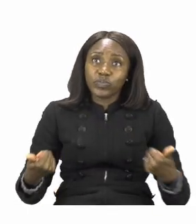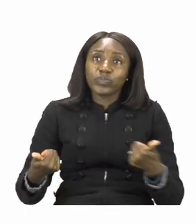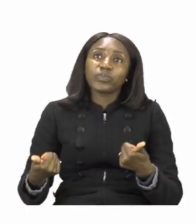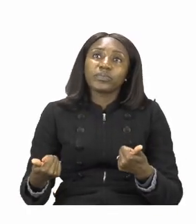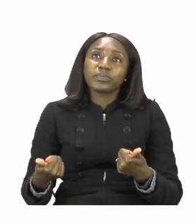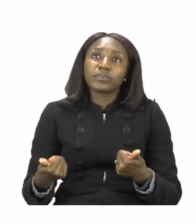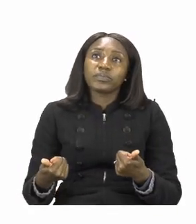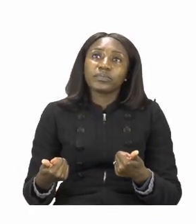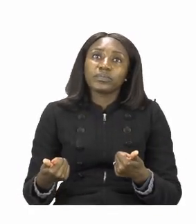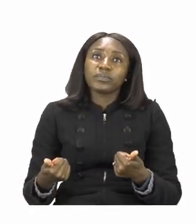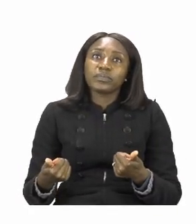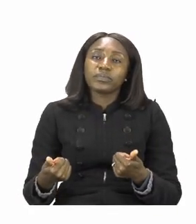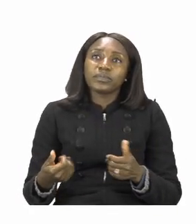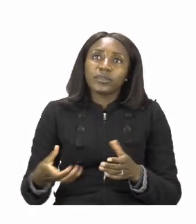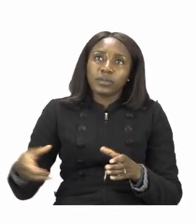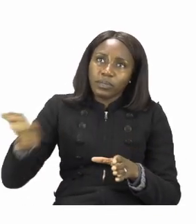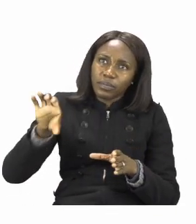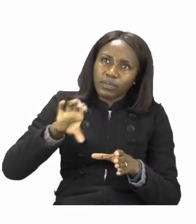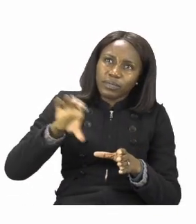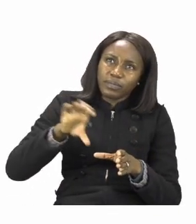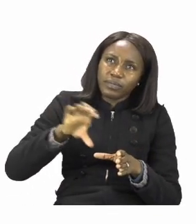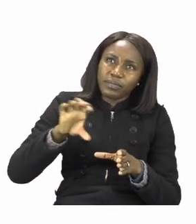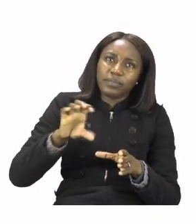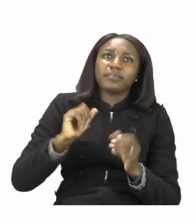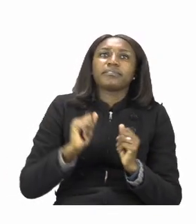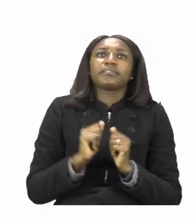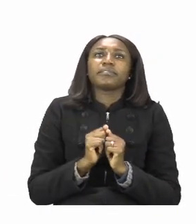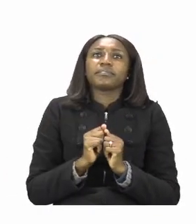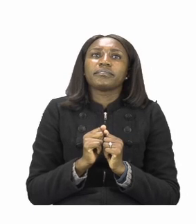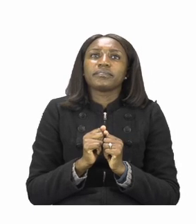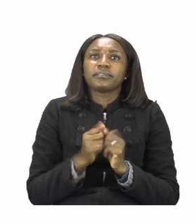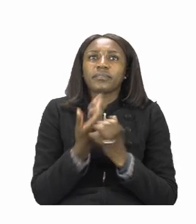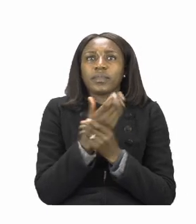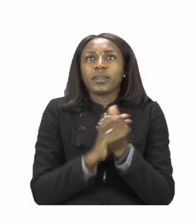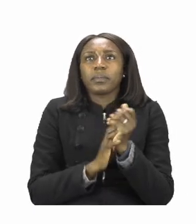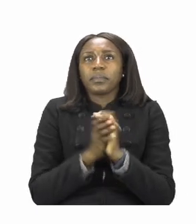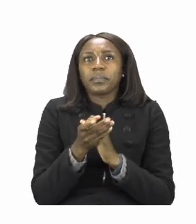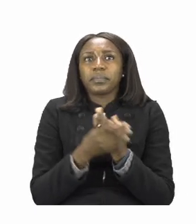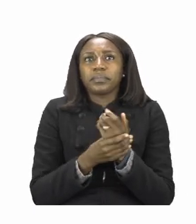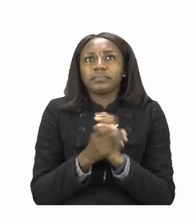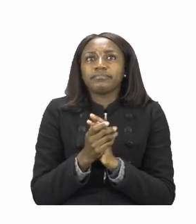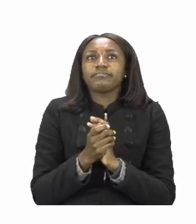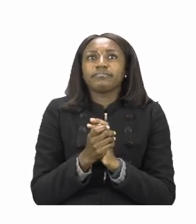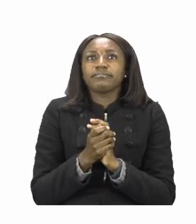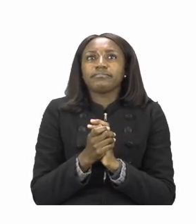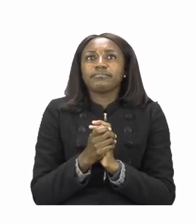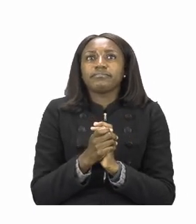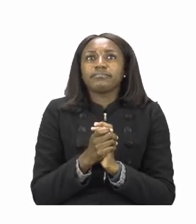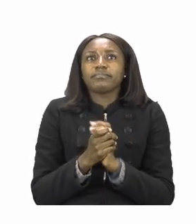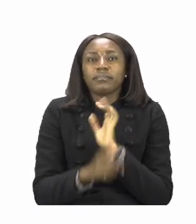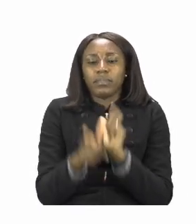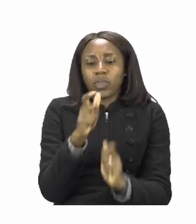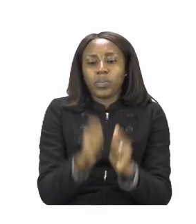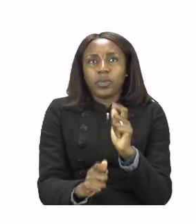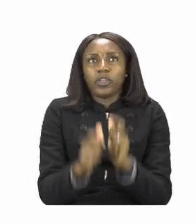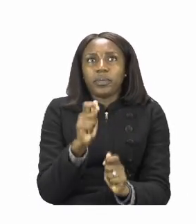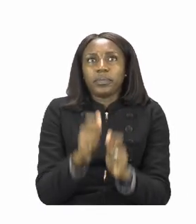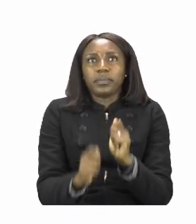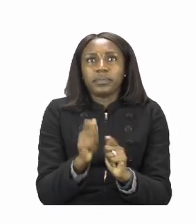cornflakes, wash hands, milk,